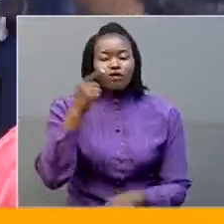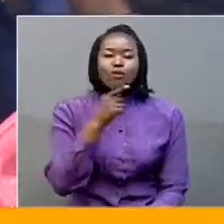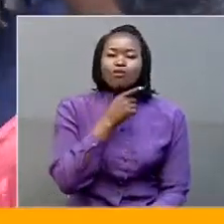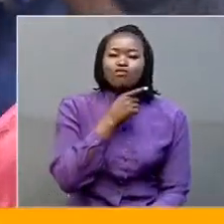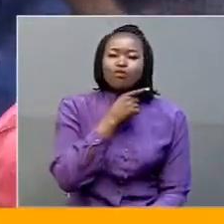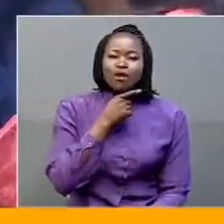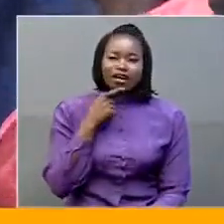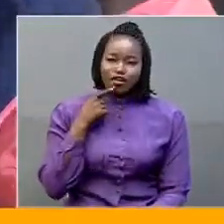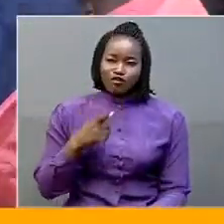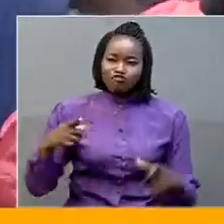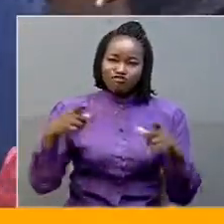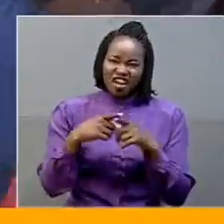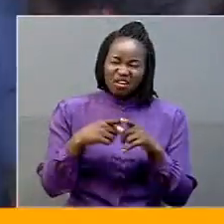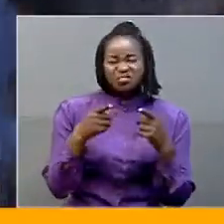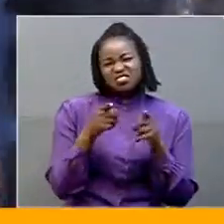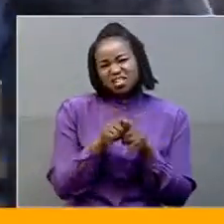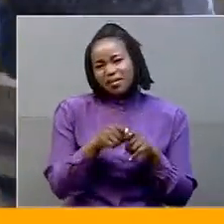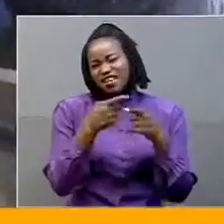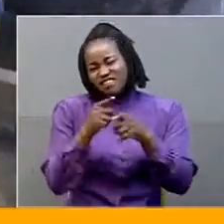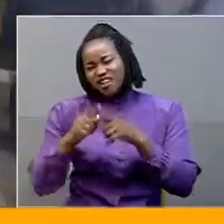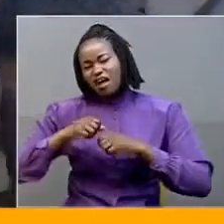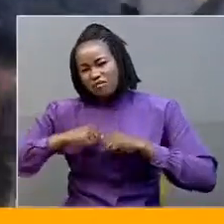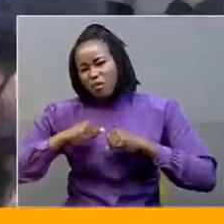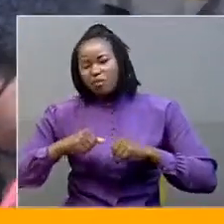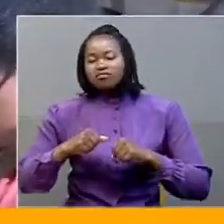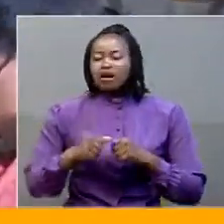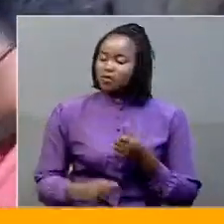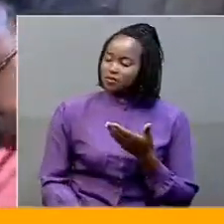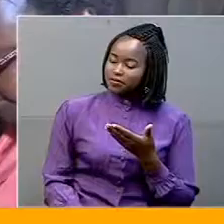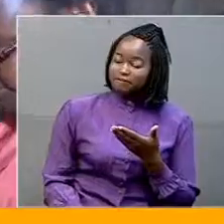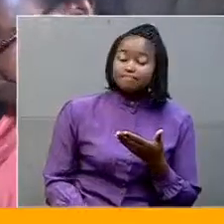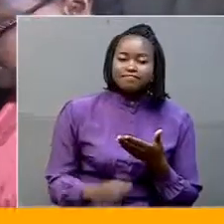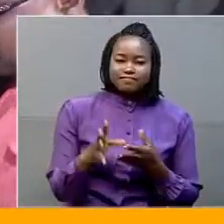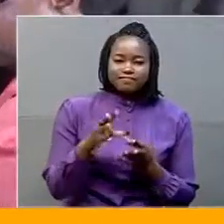Solskalabu, among others. During Assasra, UBC News.